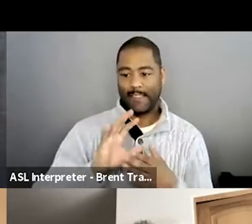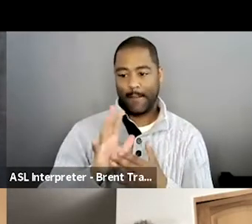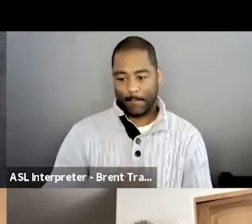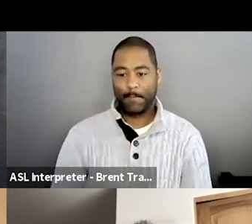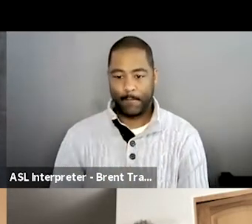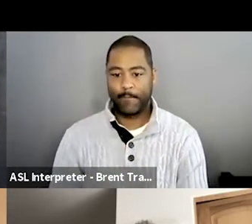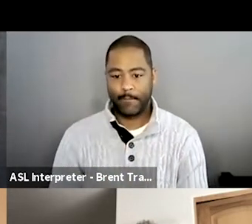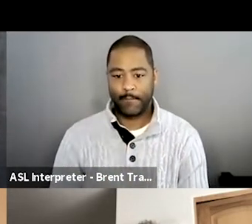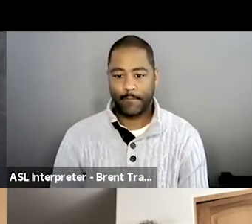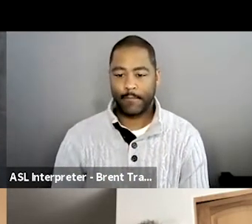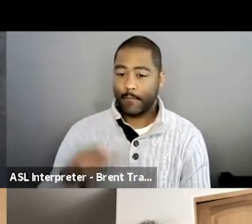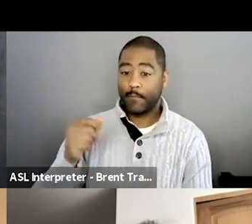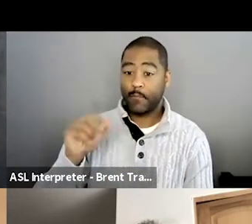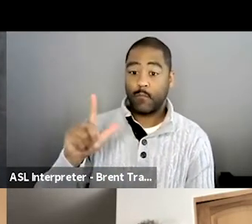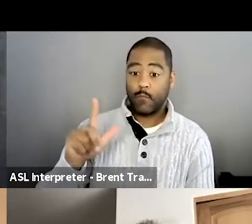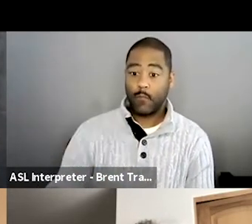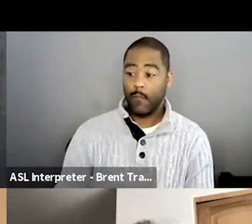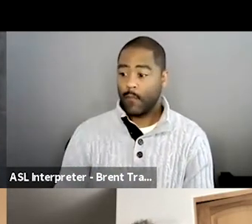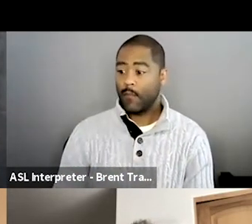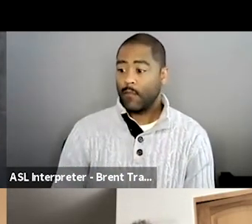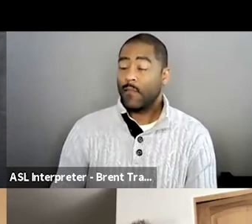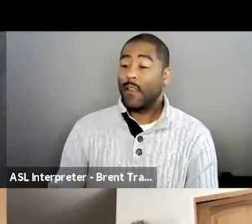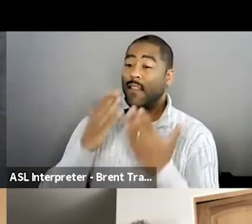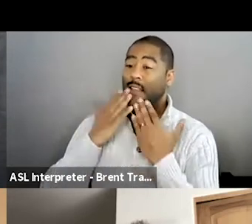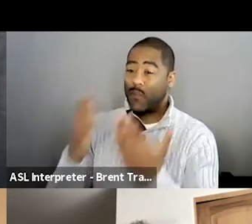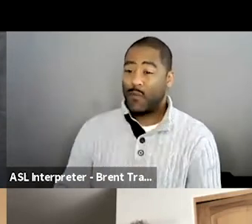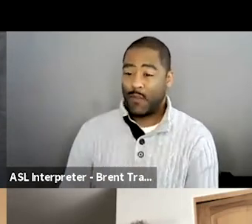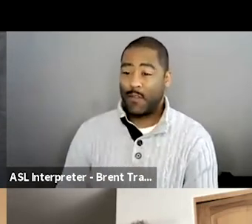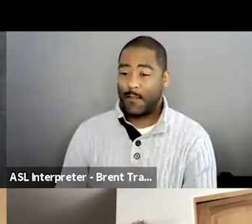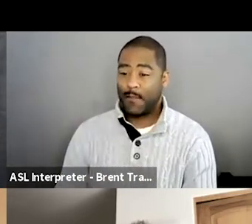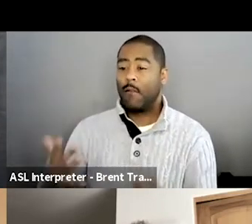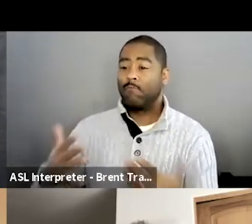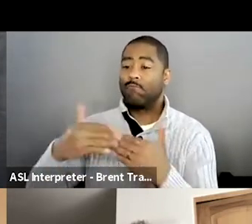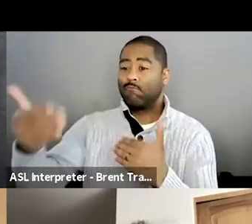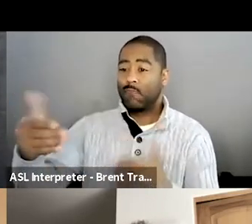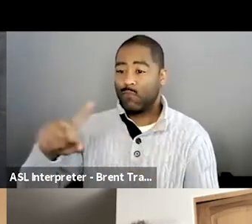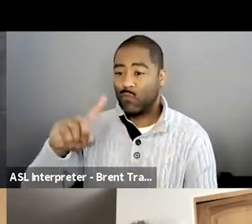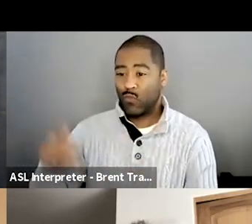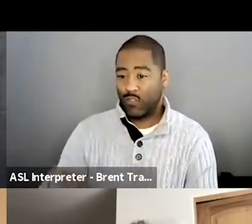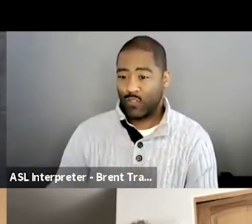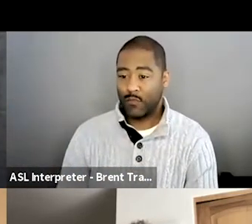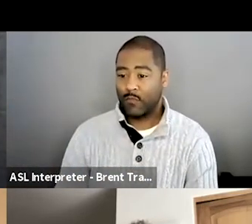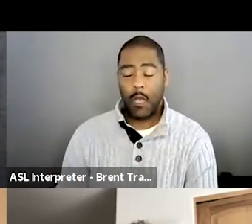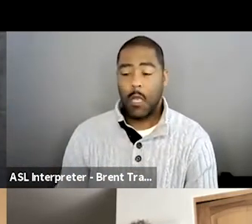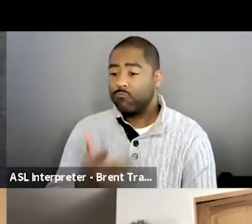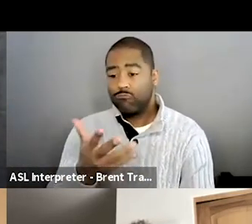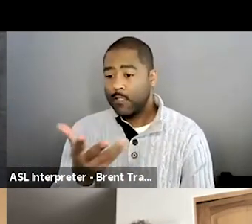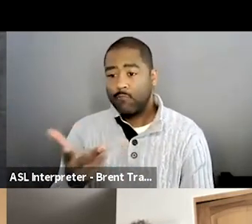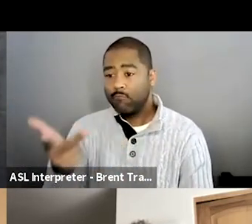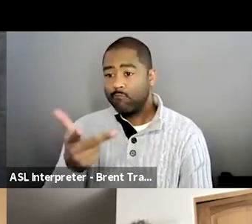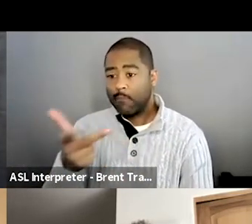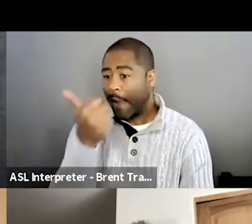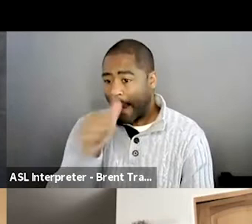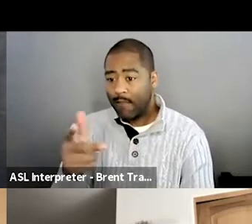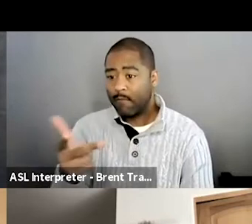Thank you all. I, I, um, I think this is a good segue into a next question. And I'd love to hear any of you respond to this. Um,